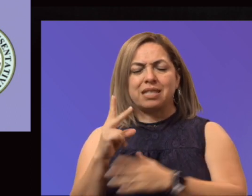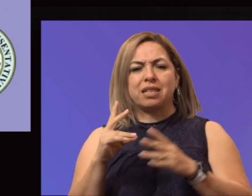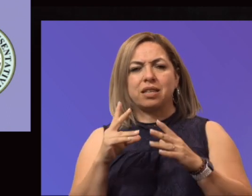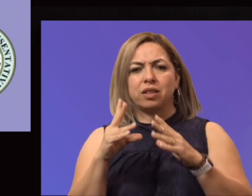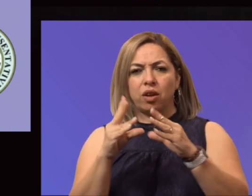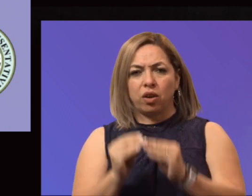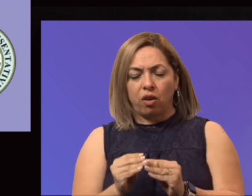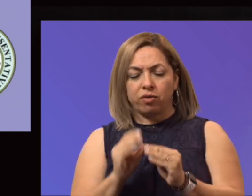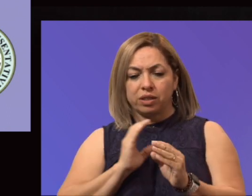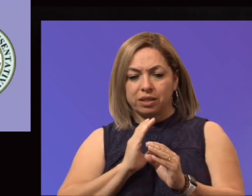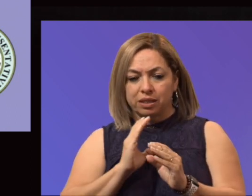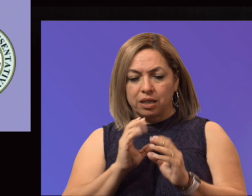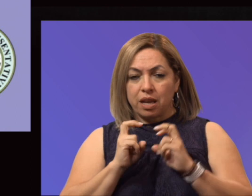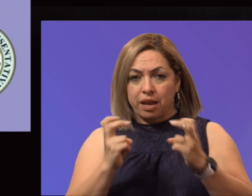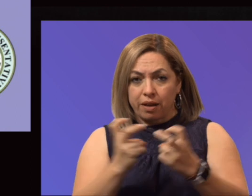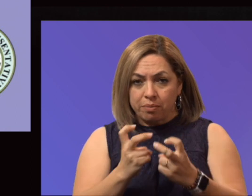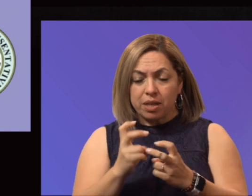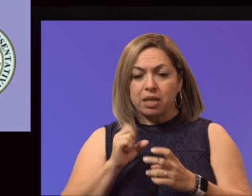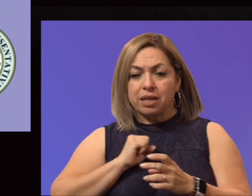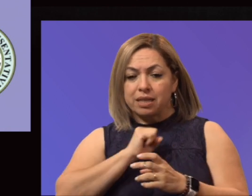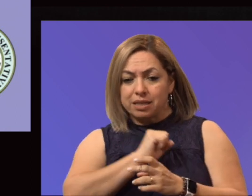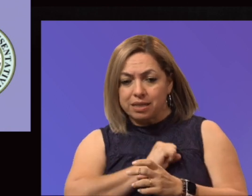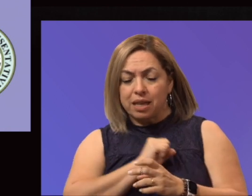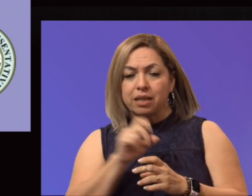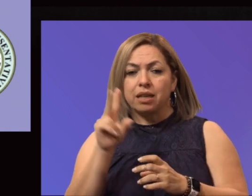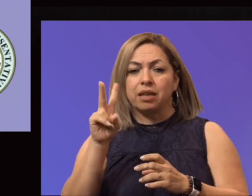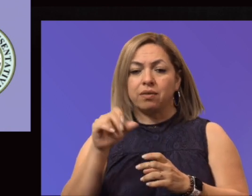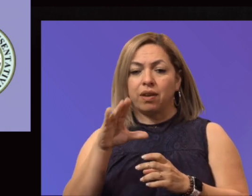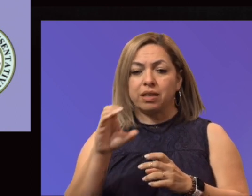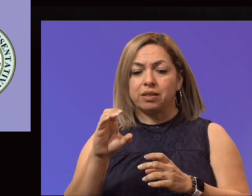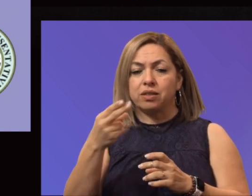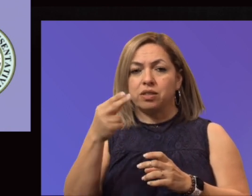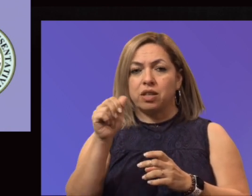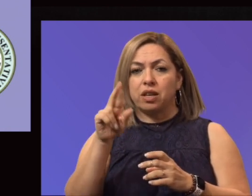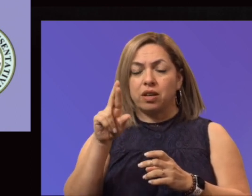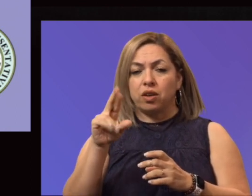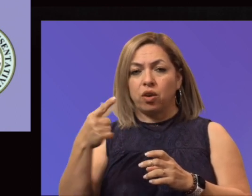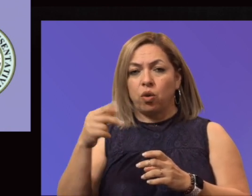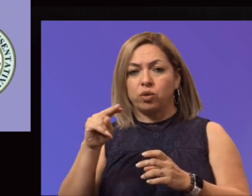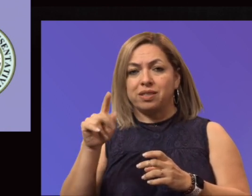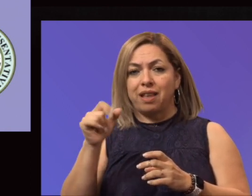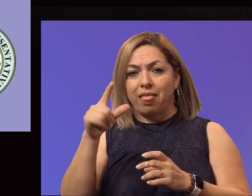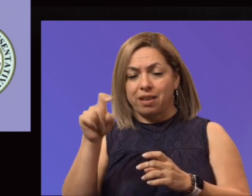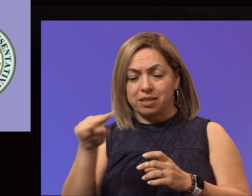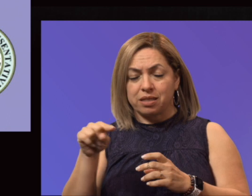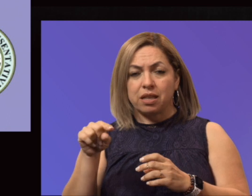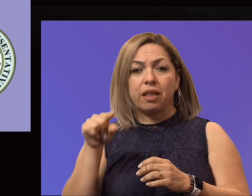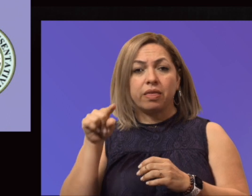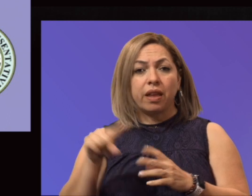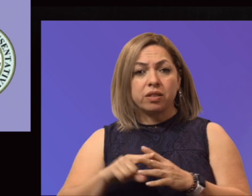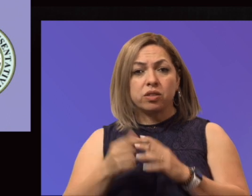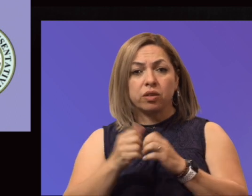House, including our very own Vice Chair Gonzalez, who was on that. The TRUE initiative was sponsored by Chairman Creighton